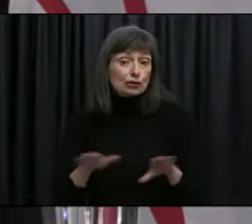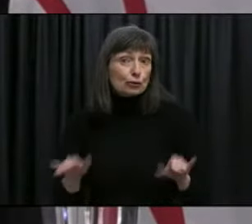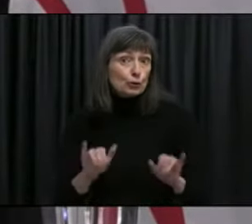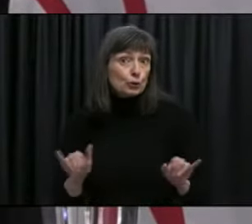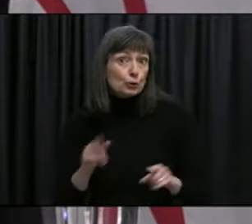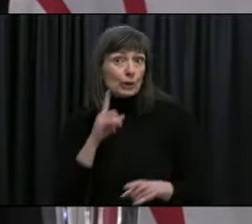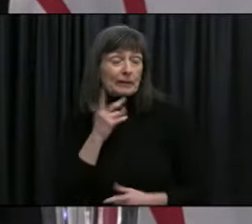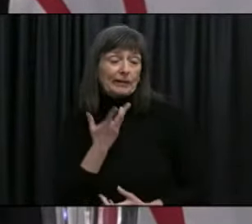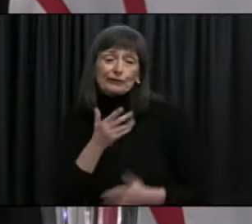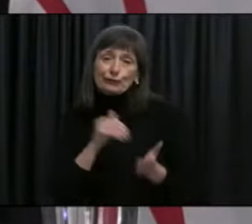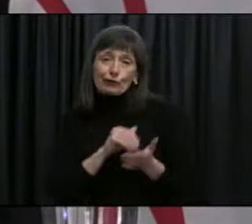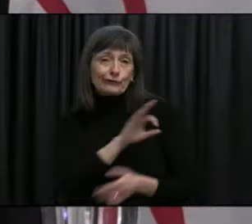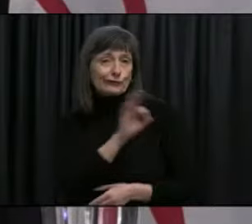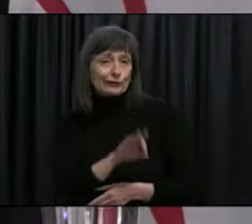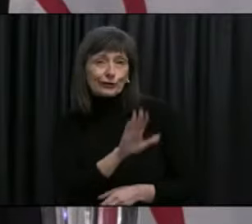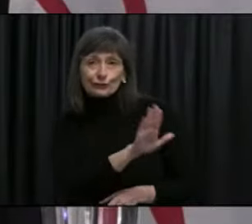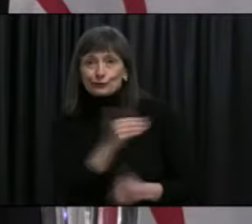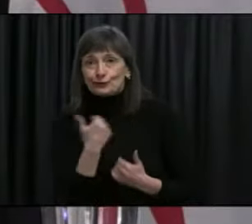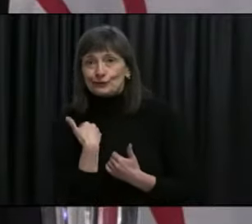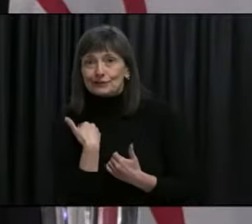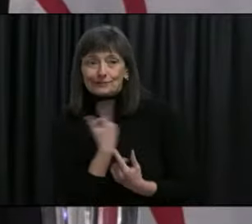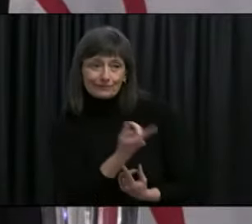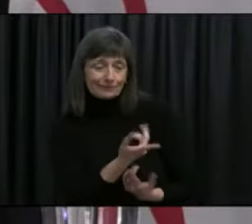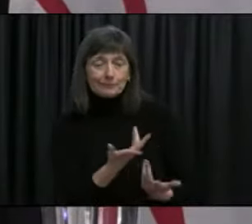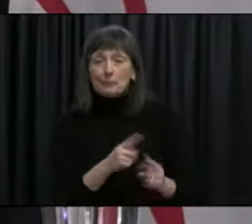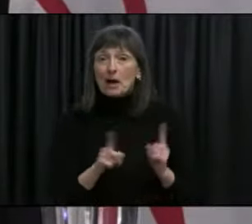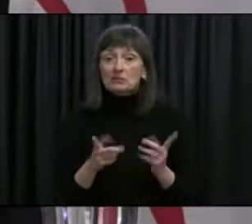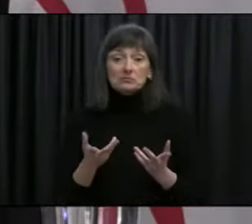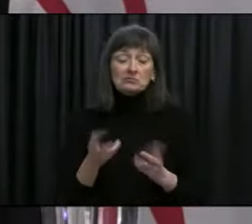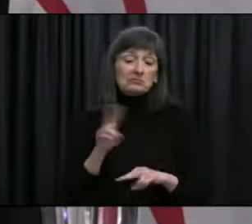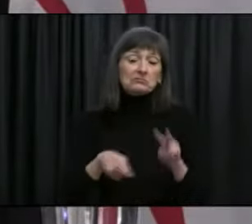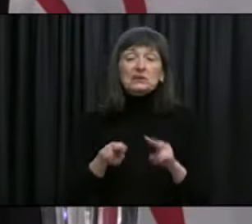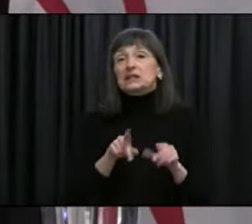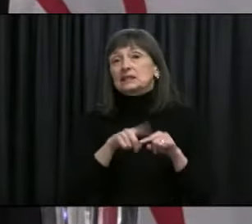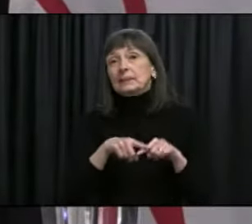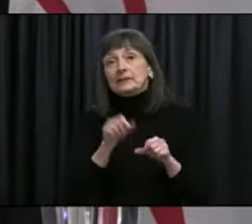what evidence is available and how we change our guidelines based on that evidence